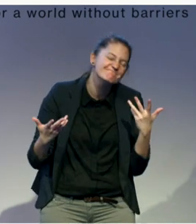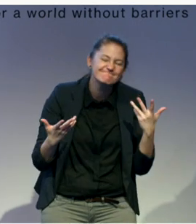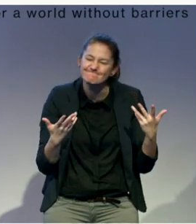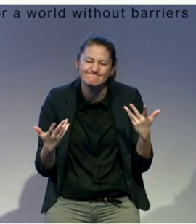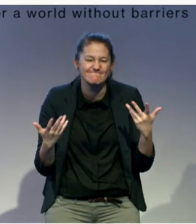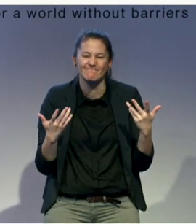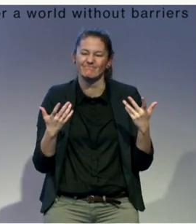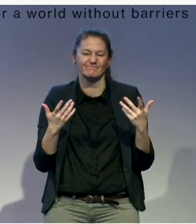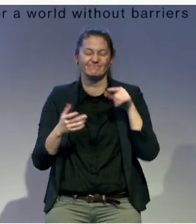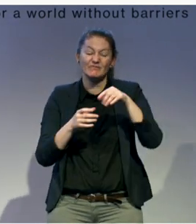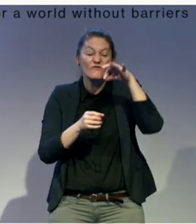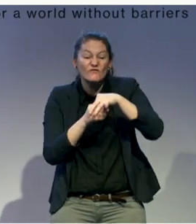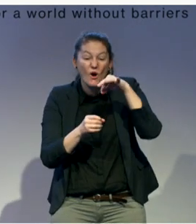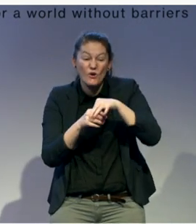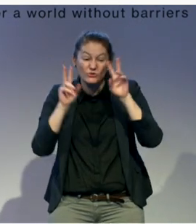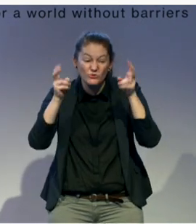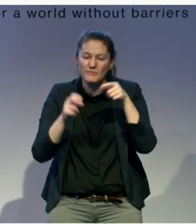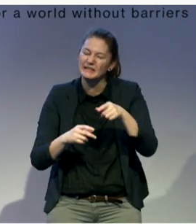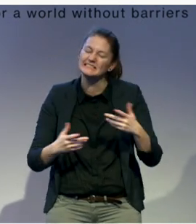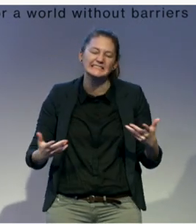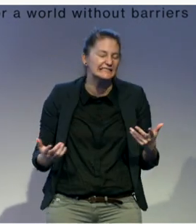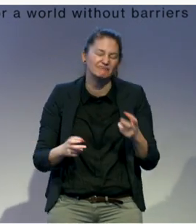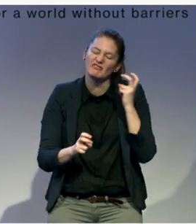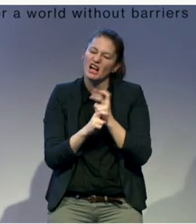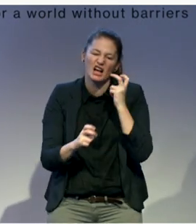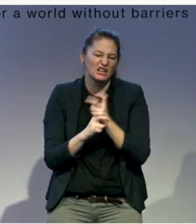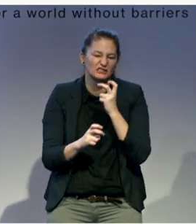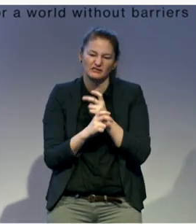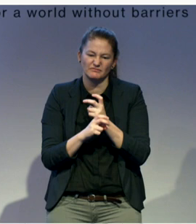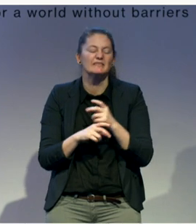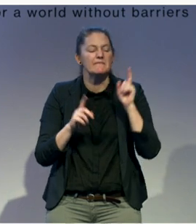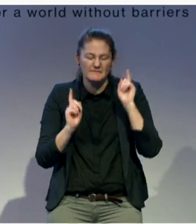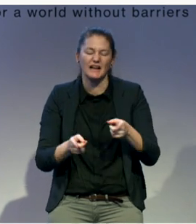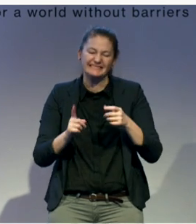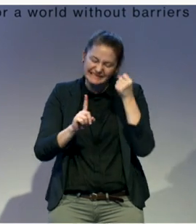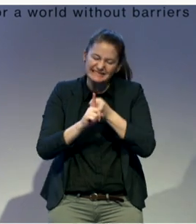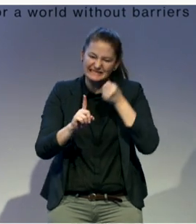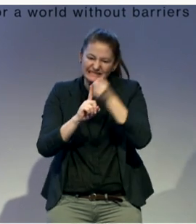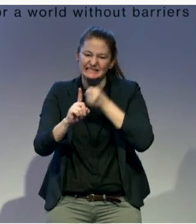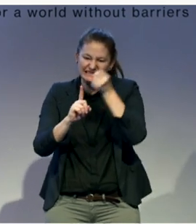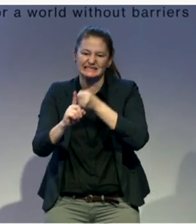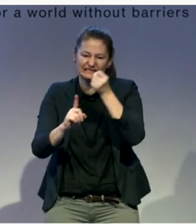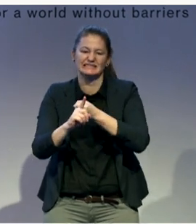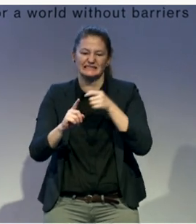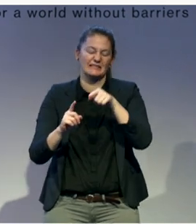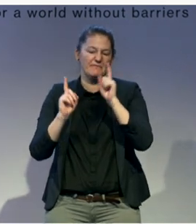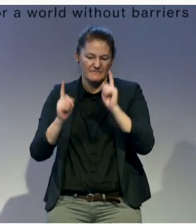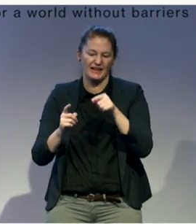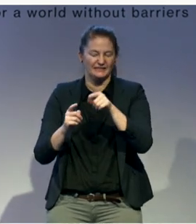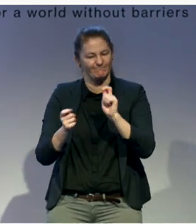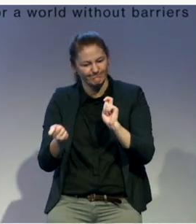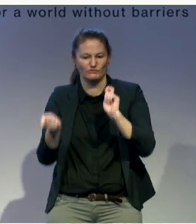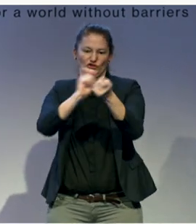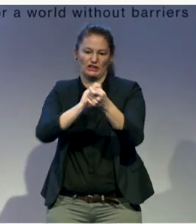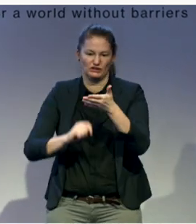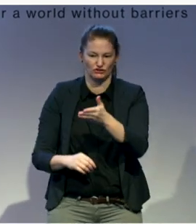which is one hurdle that we're now working on and fighting so that we go over that hurdle. As well as, I